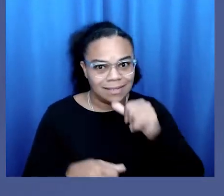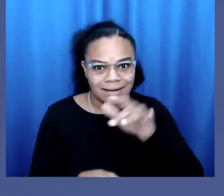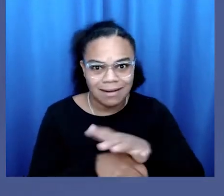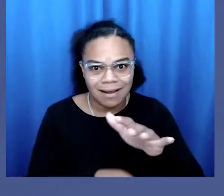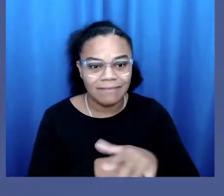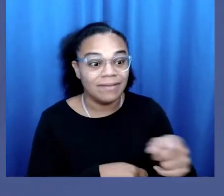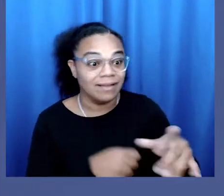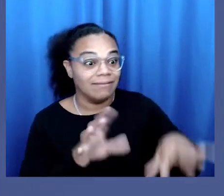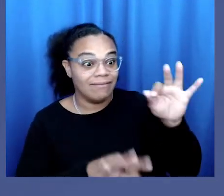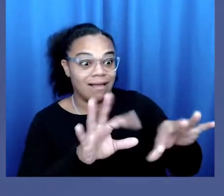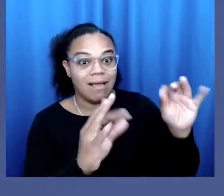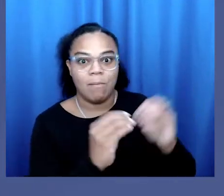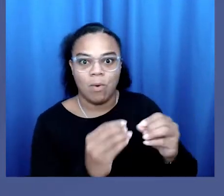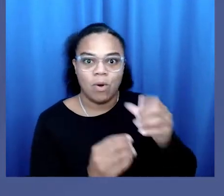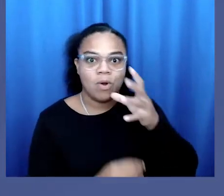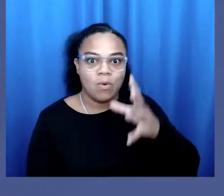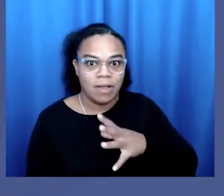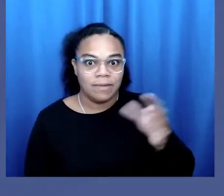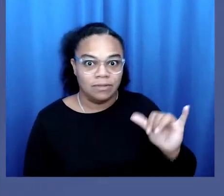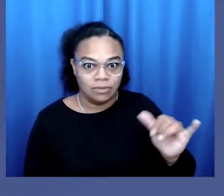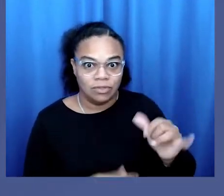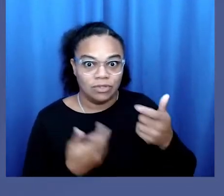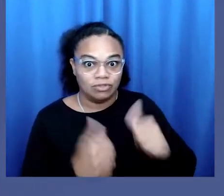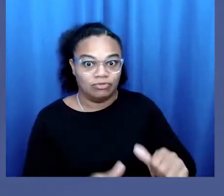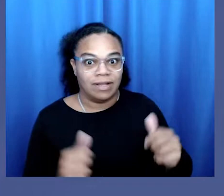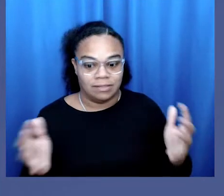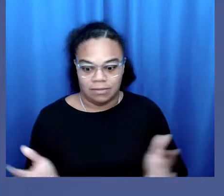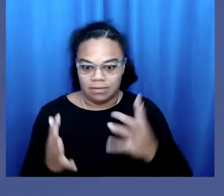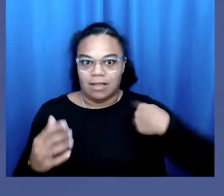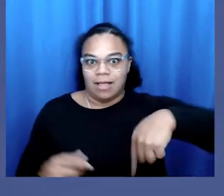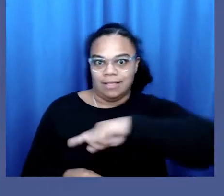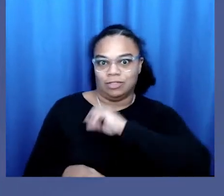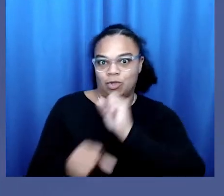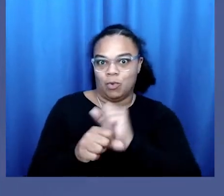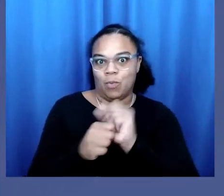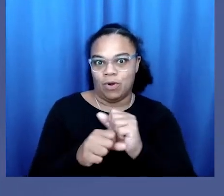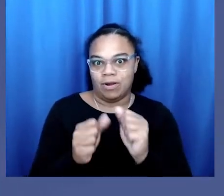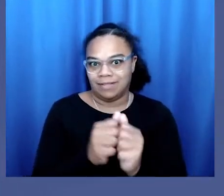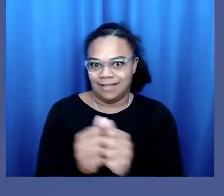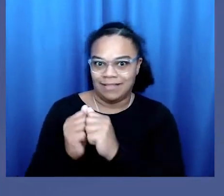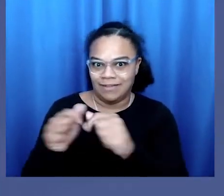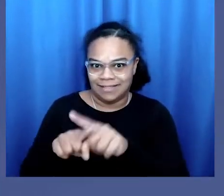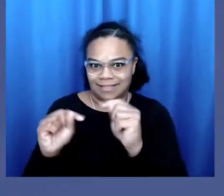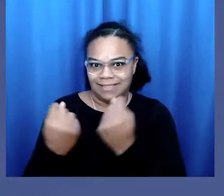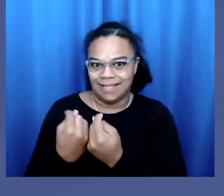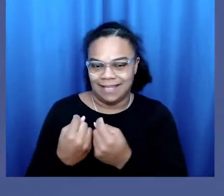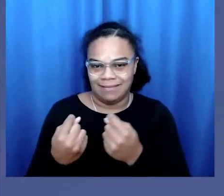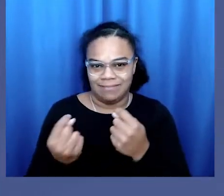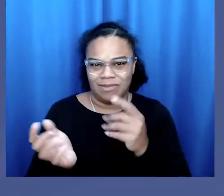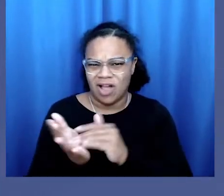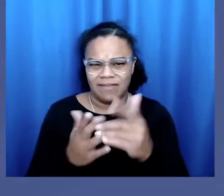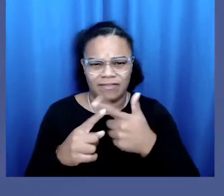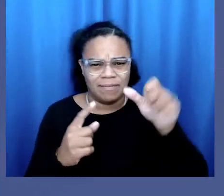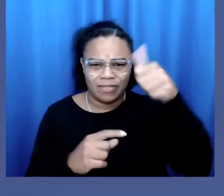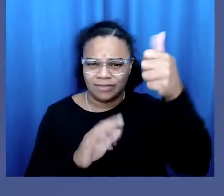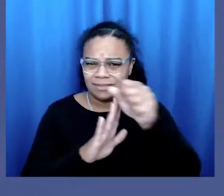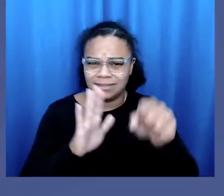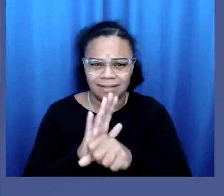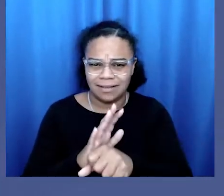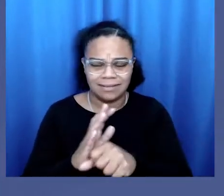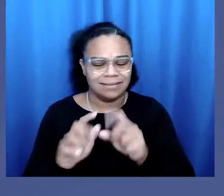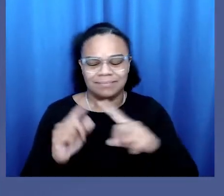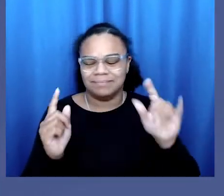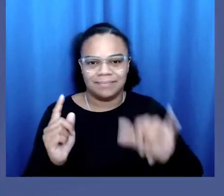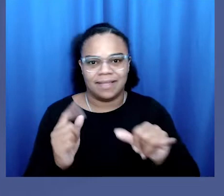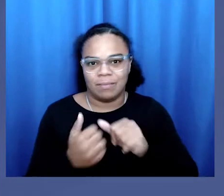He finds other women on Backpage and tries to get us to work as a team, often from other states. It never works out for